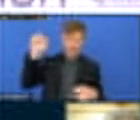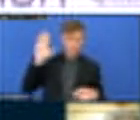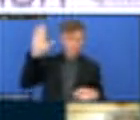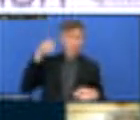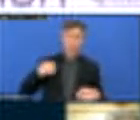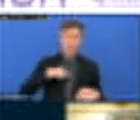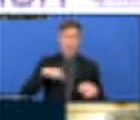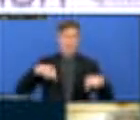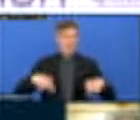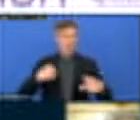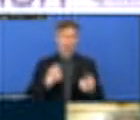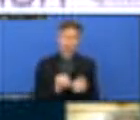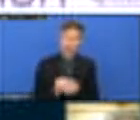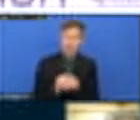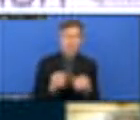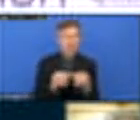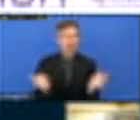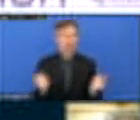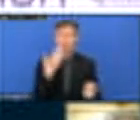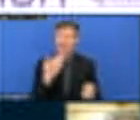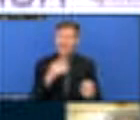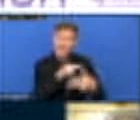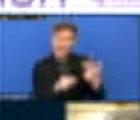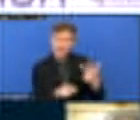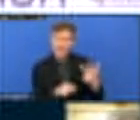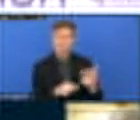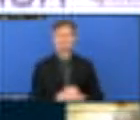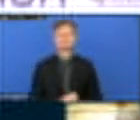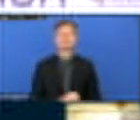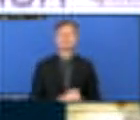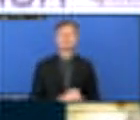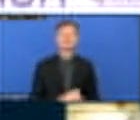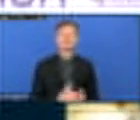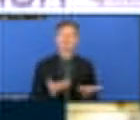Thank you for your three action areas. Mayor Bensouda, please.